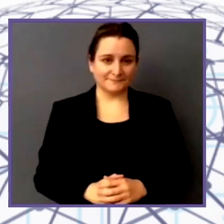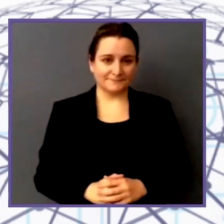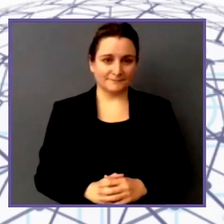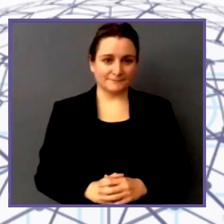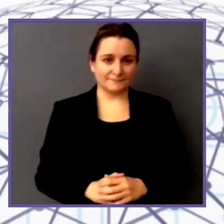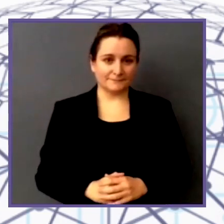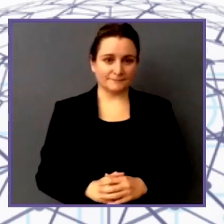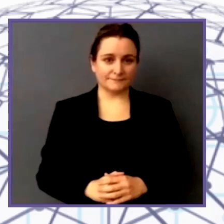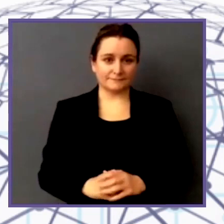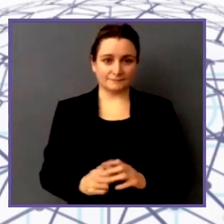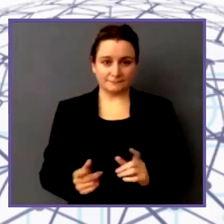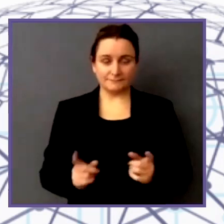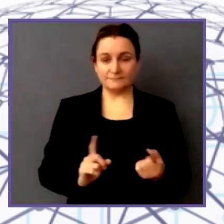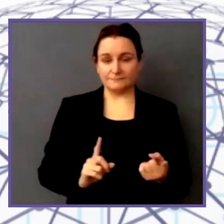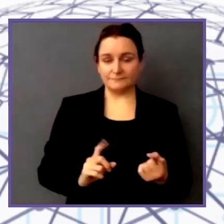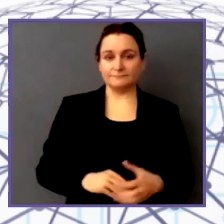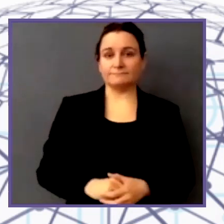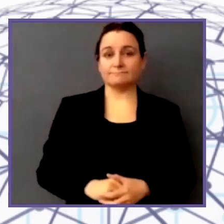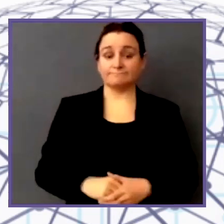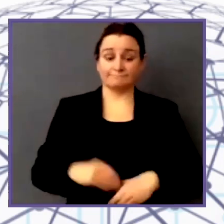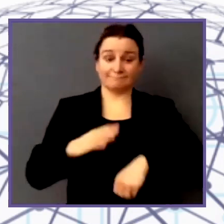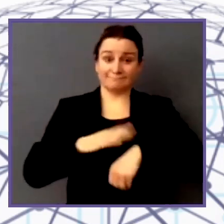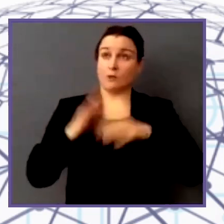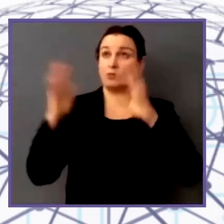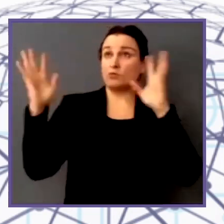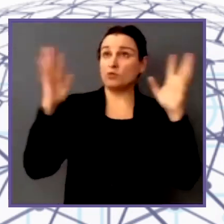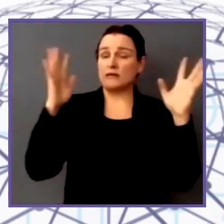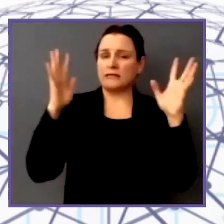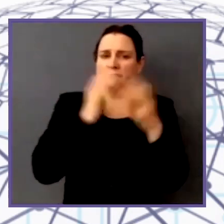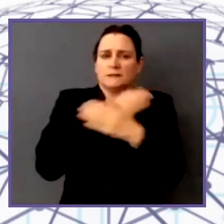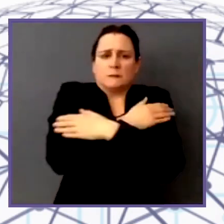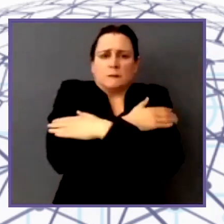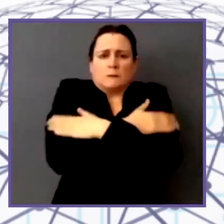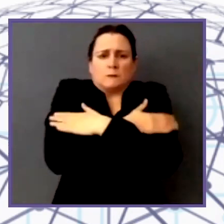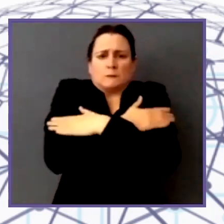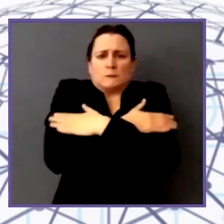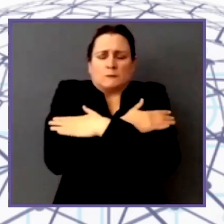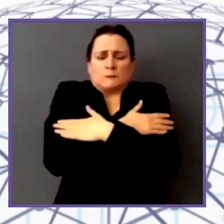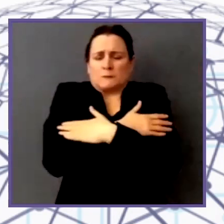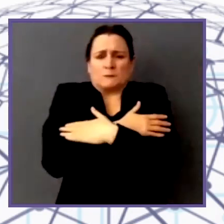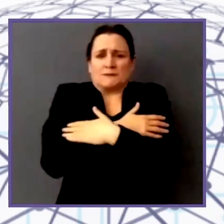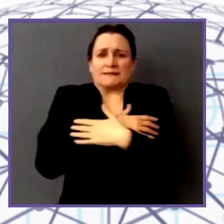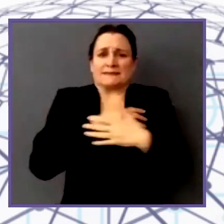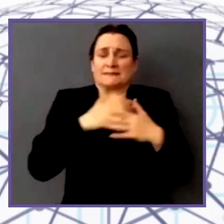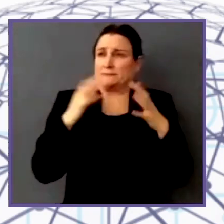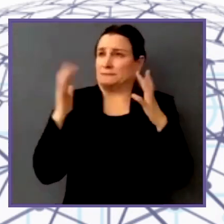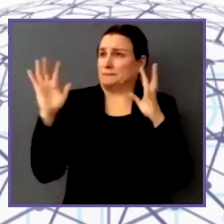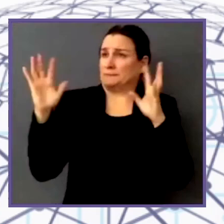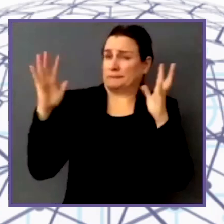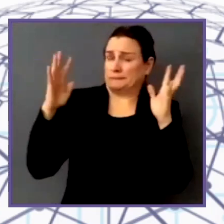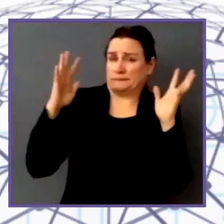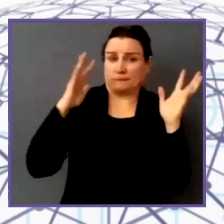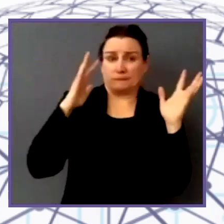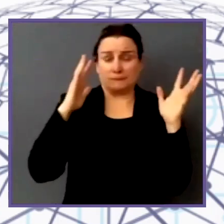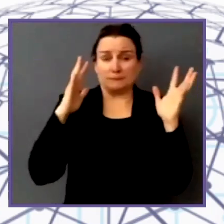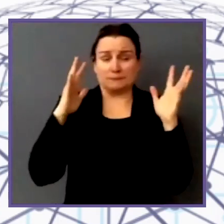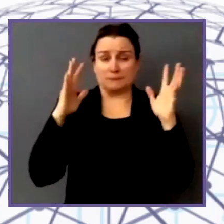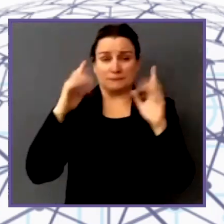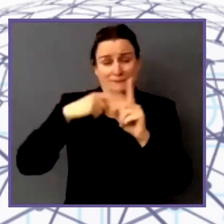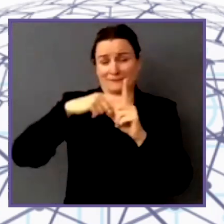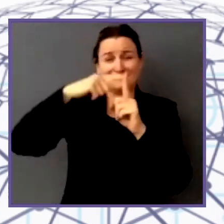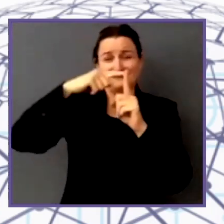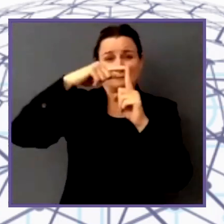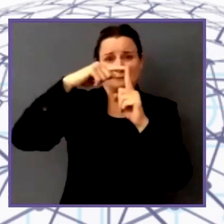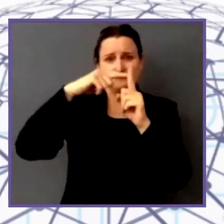And in the winter, because of extreme, below freezing temperatures, there's lots